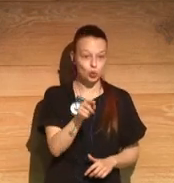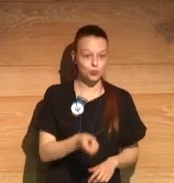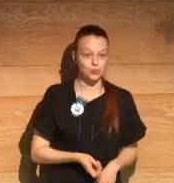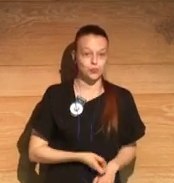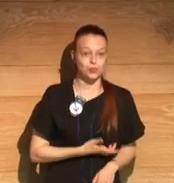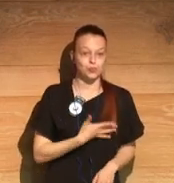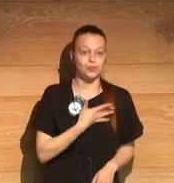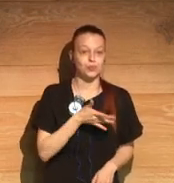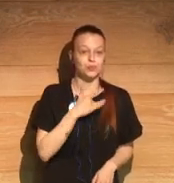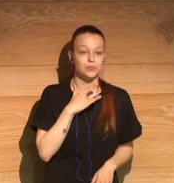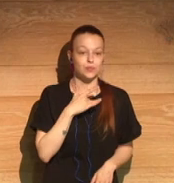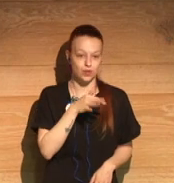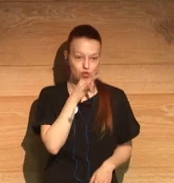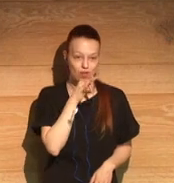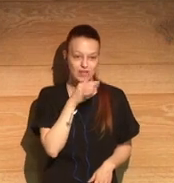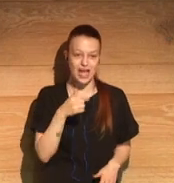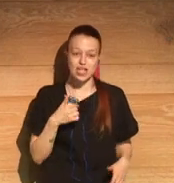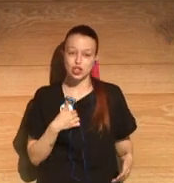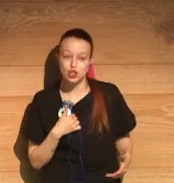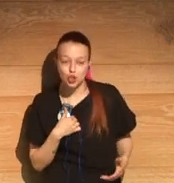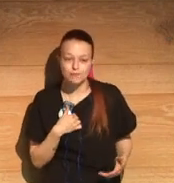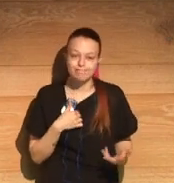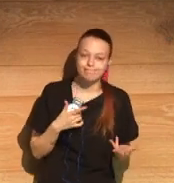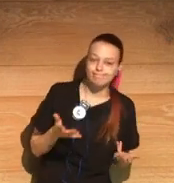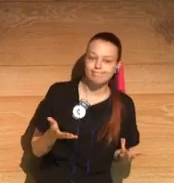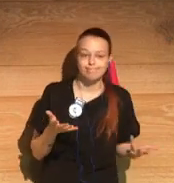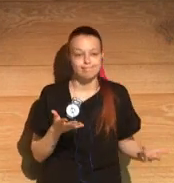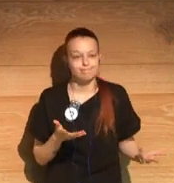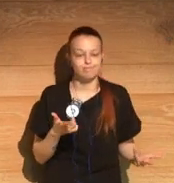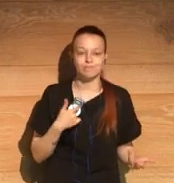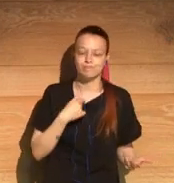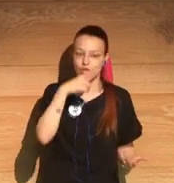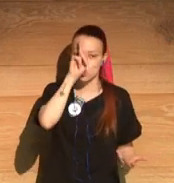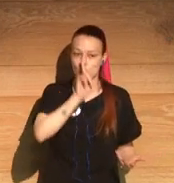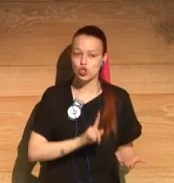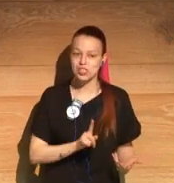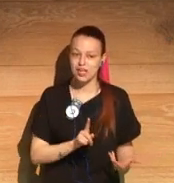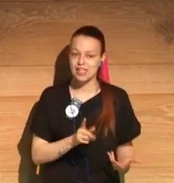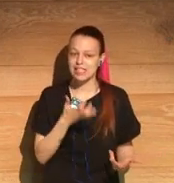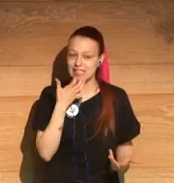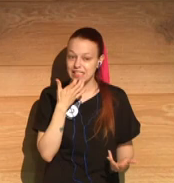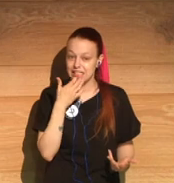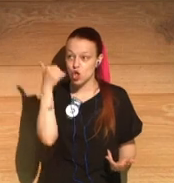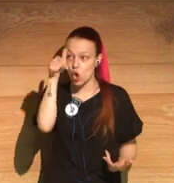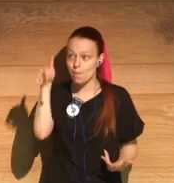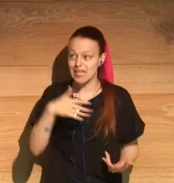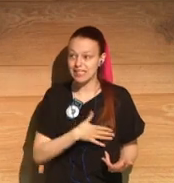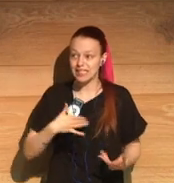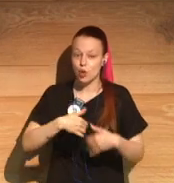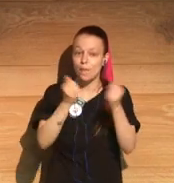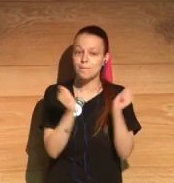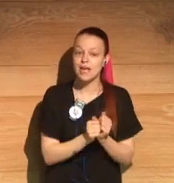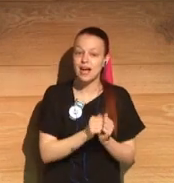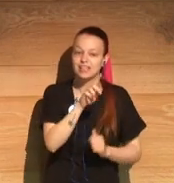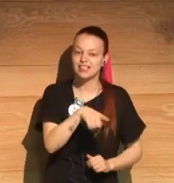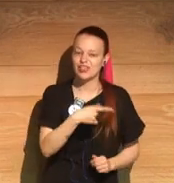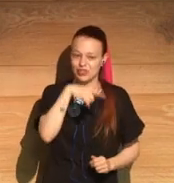You continue to love this man. I'm not so sure that I would, that